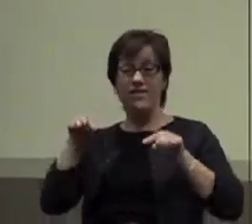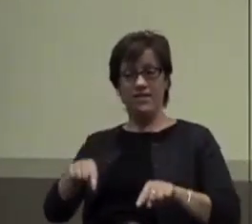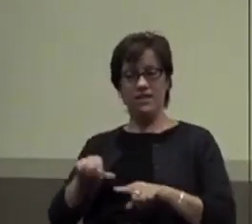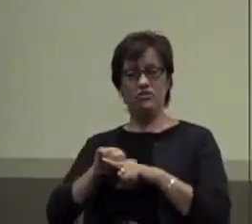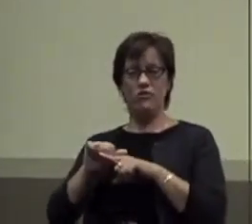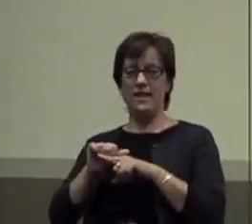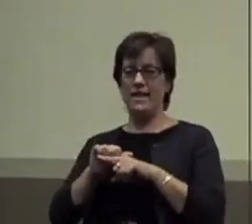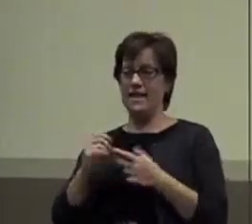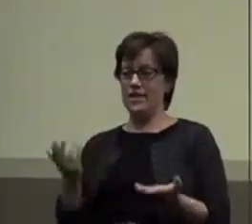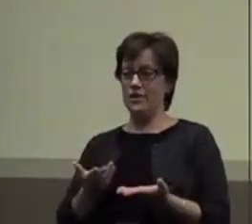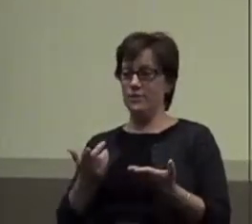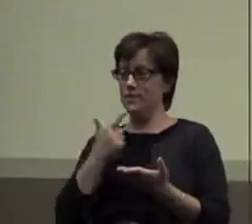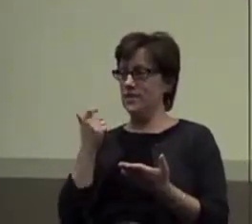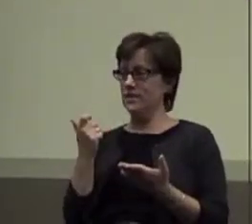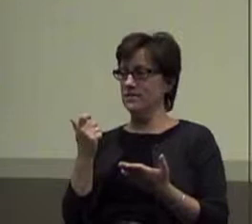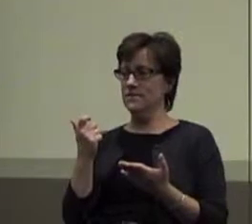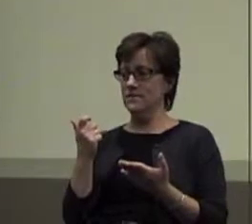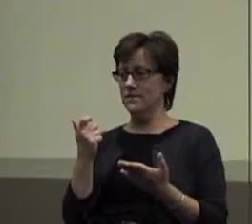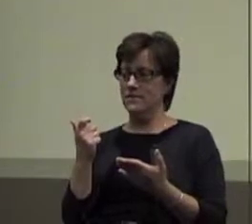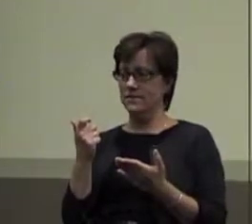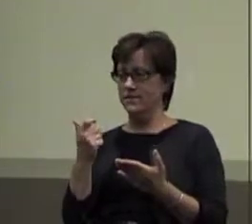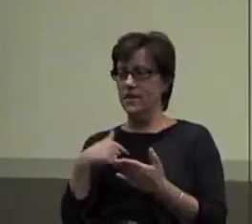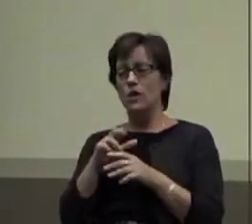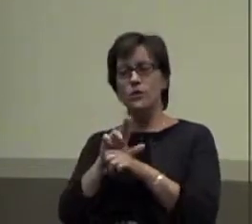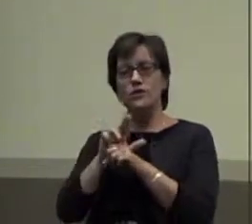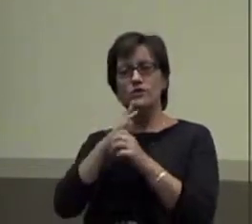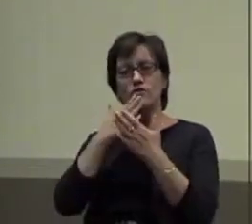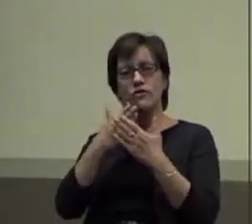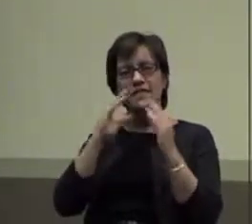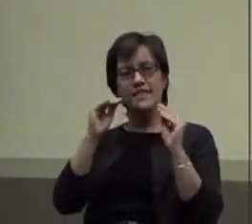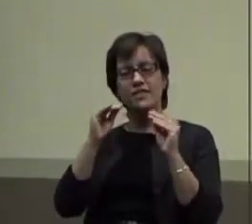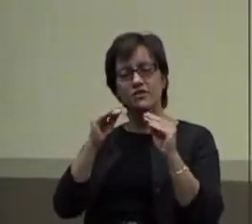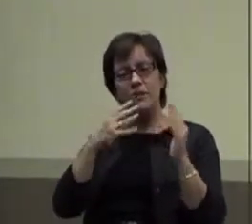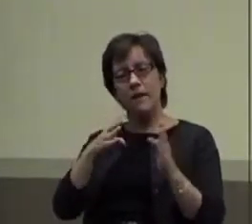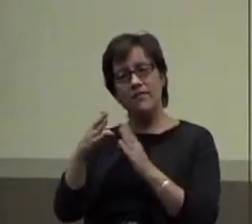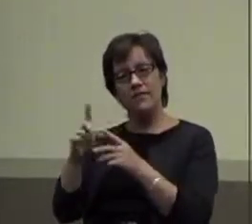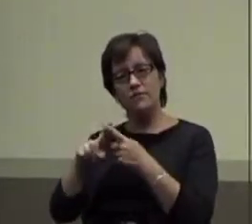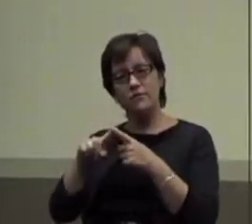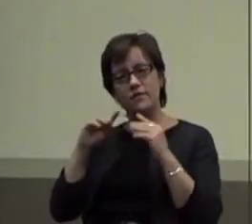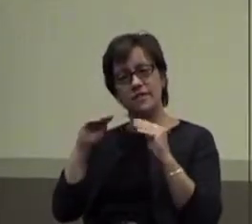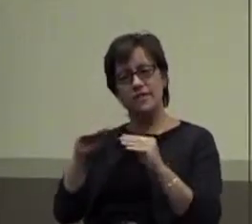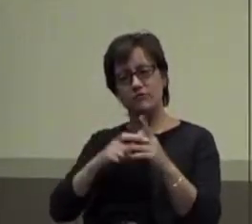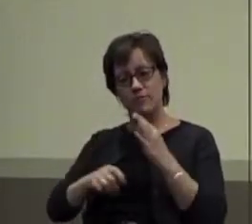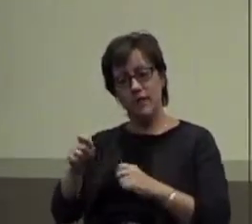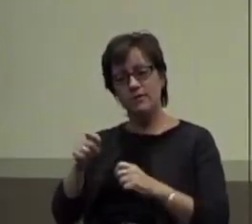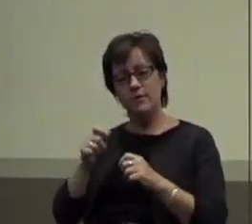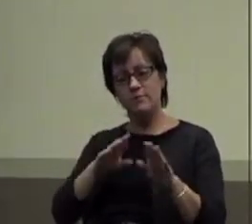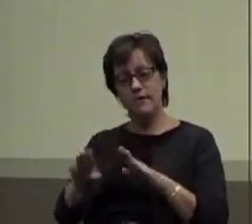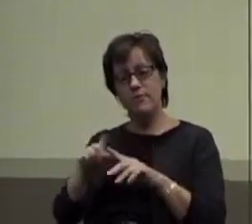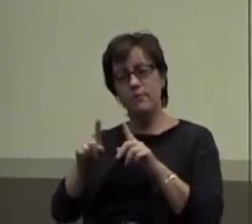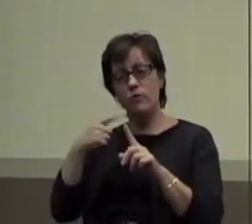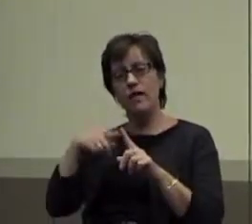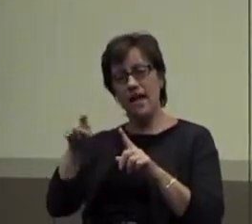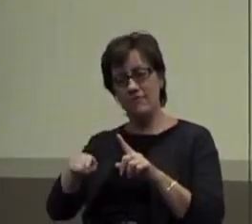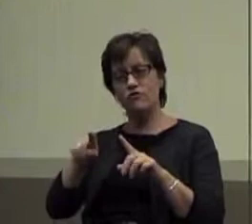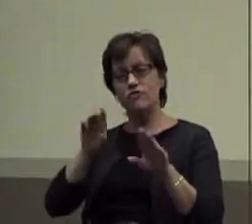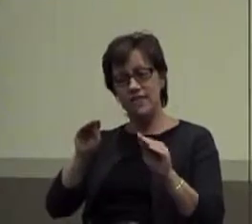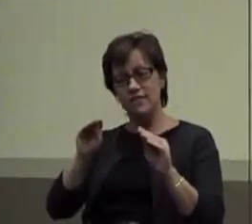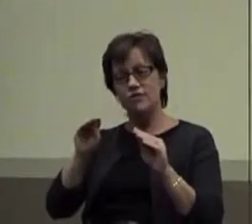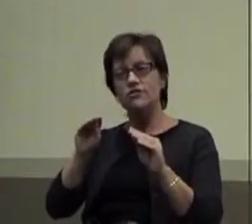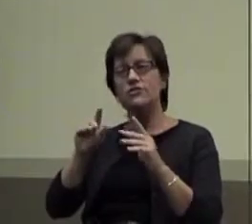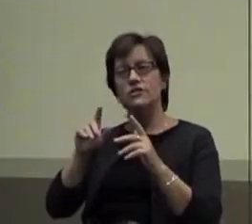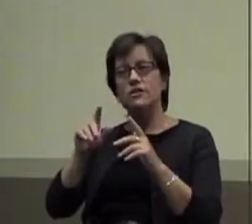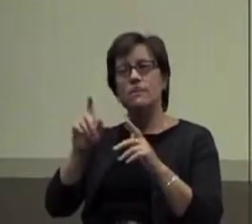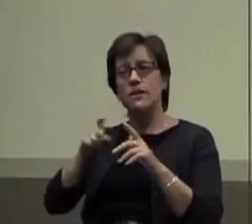training. Because we use good teaching methods to teach replacement behaviors. But we do need to teach them. So you need to have that in your plan.